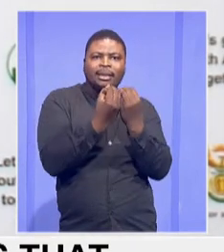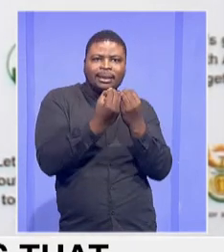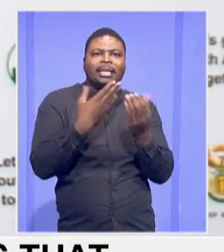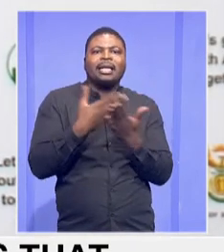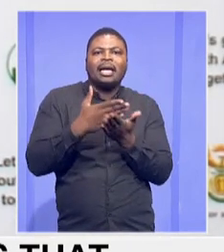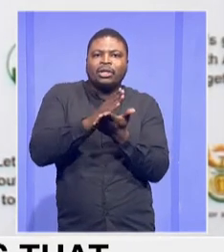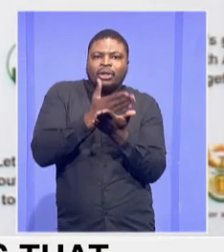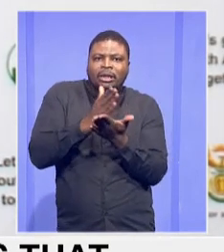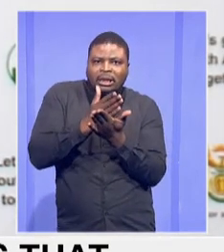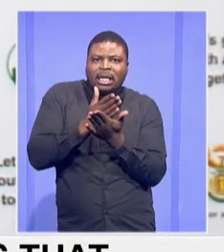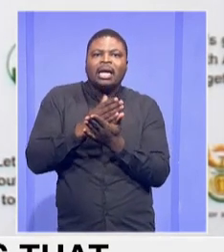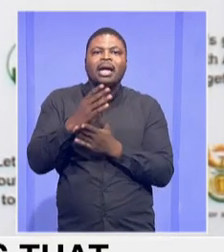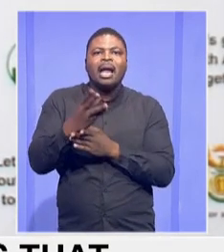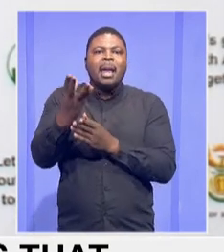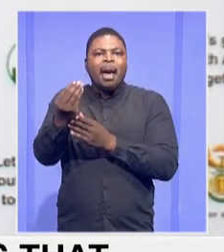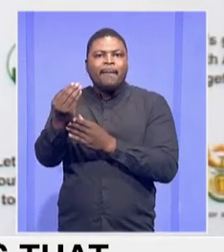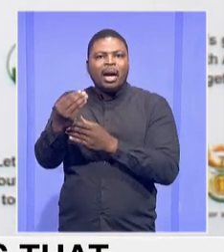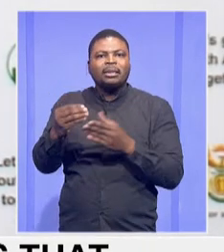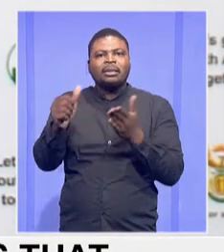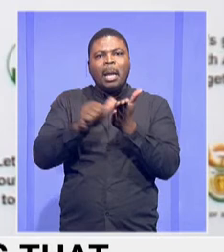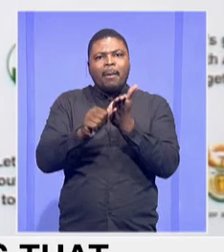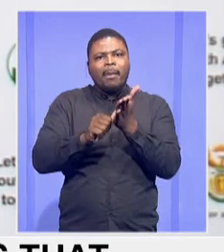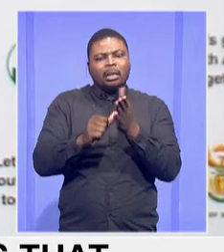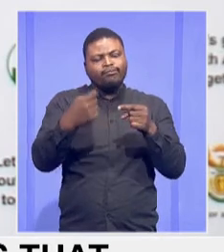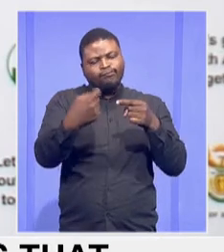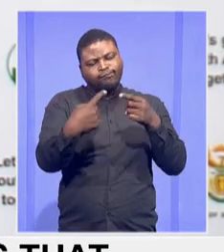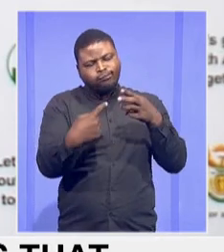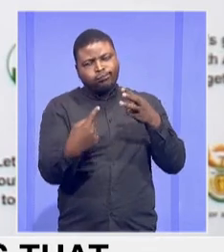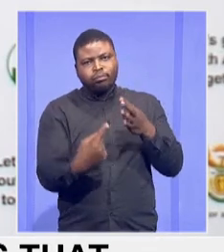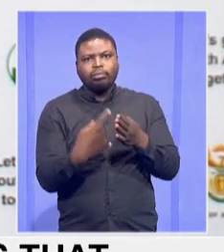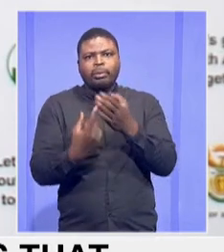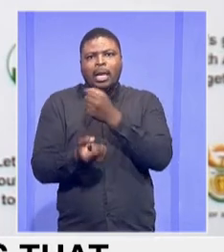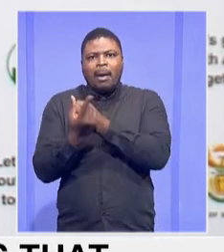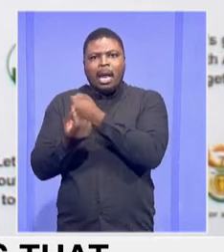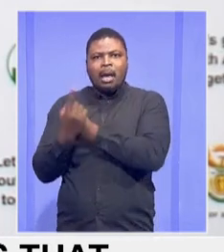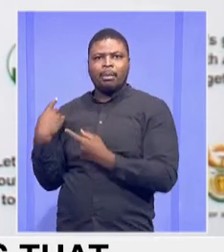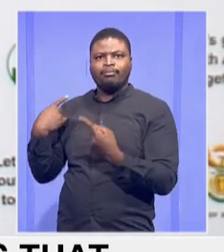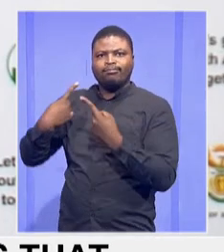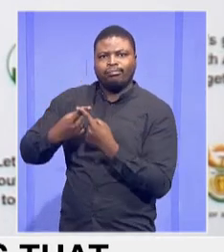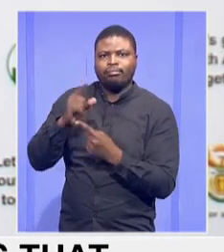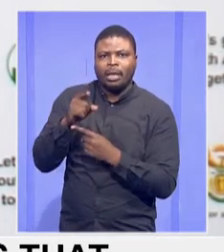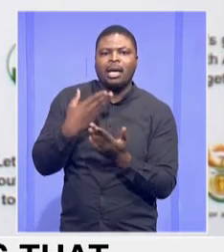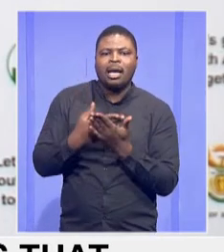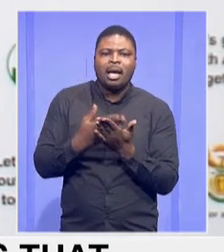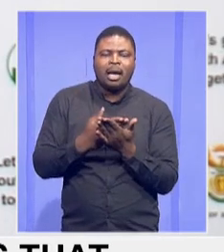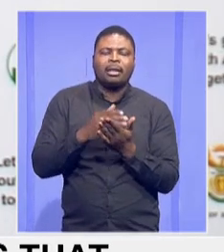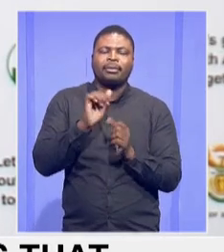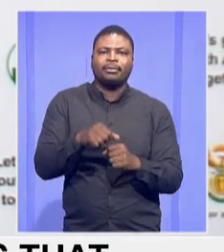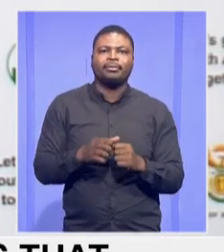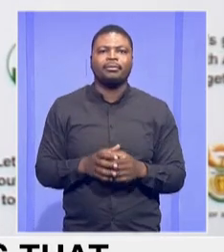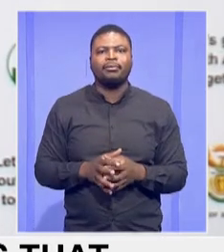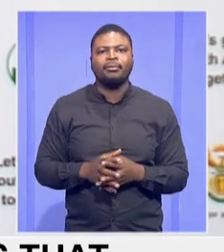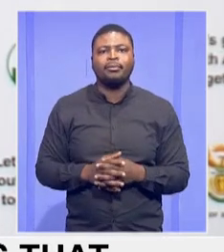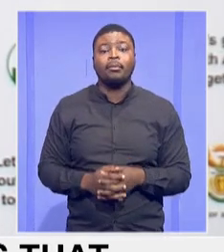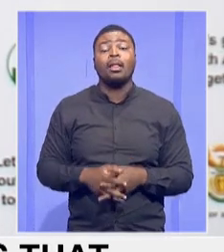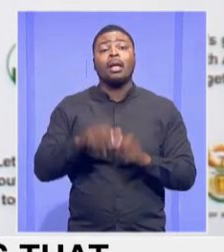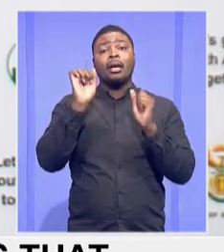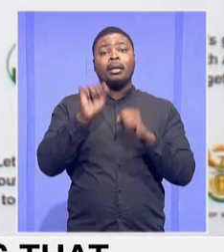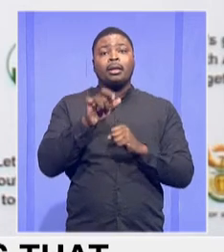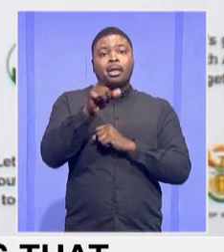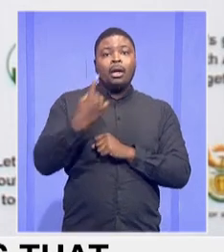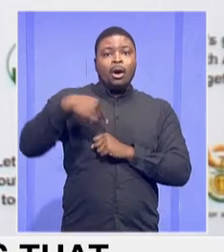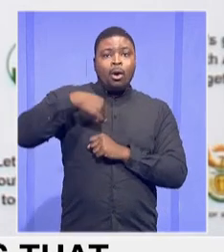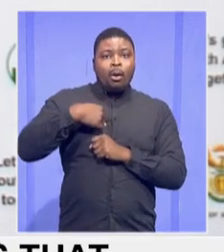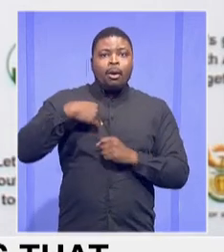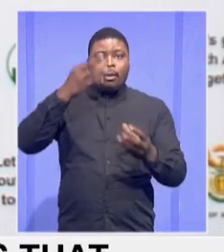you know, the facilities that we roll out. This is just a breakdown of